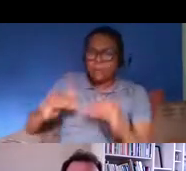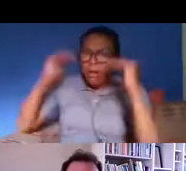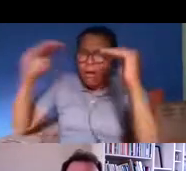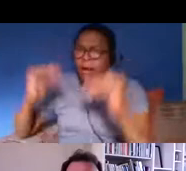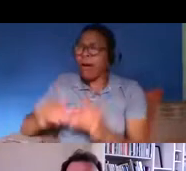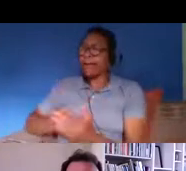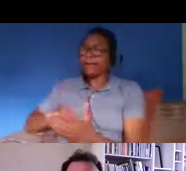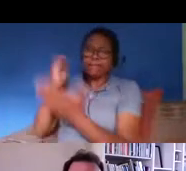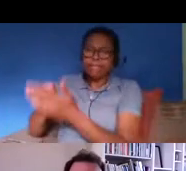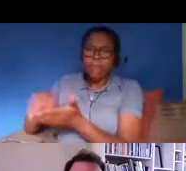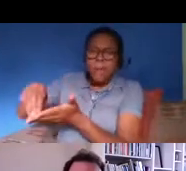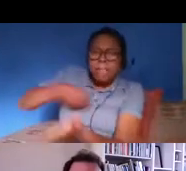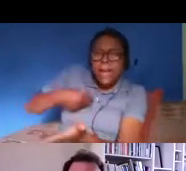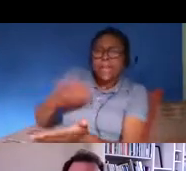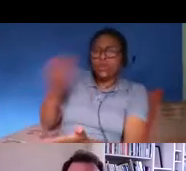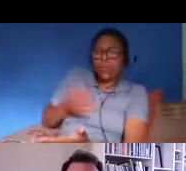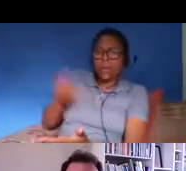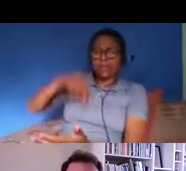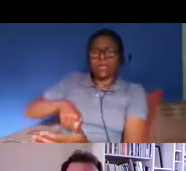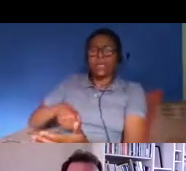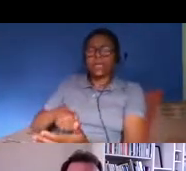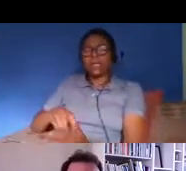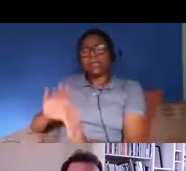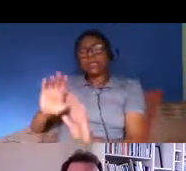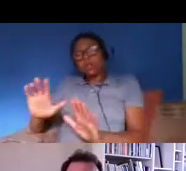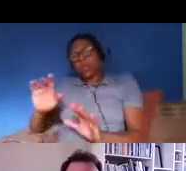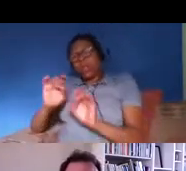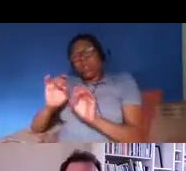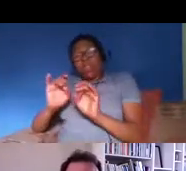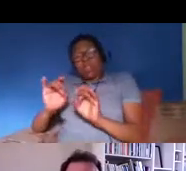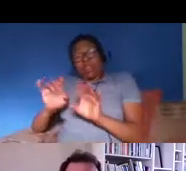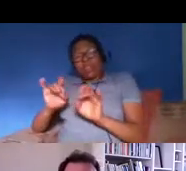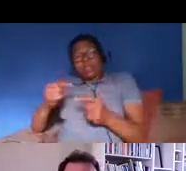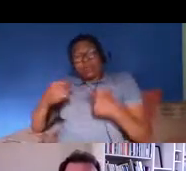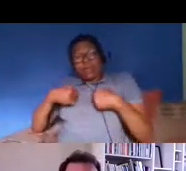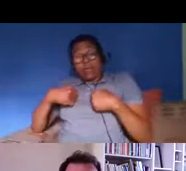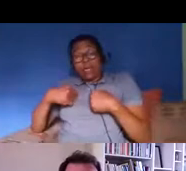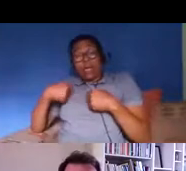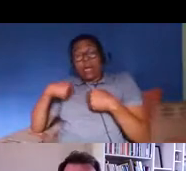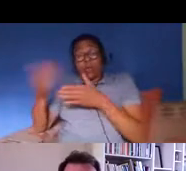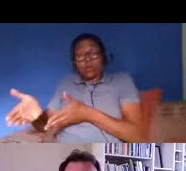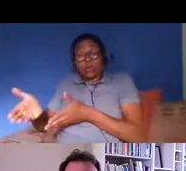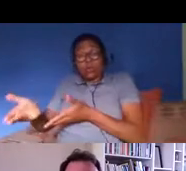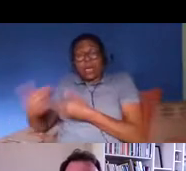discrimination so that is what i'm going to end on and i shall hand back over to libby